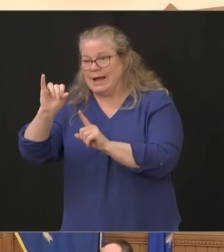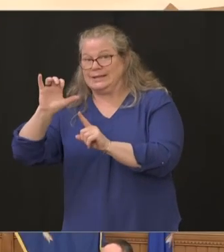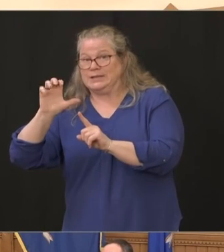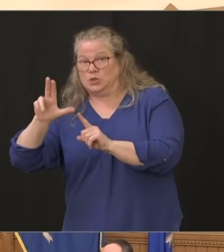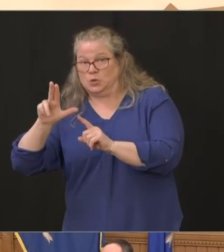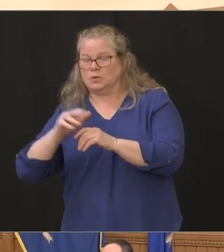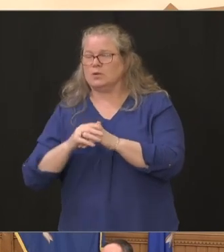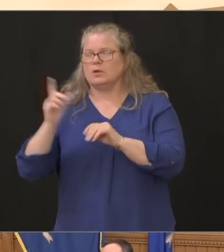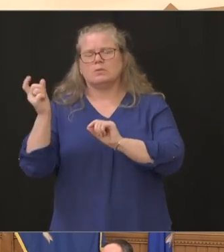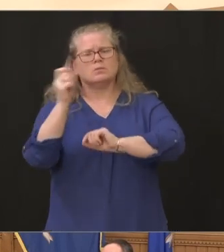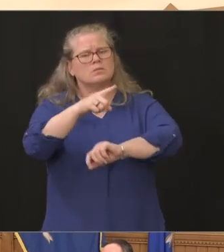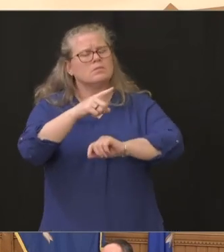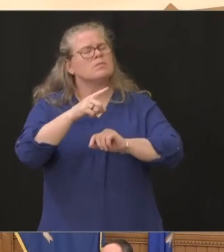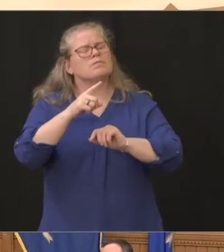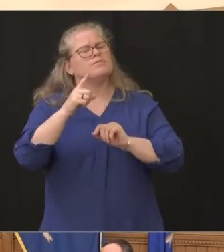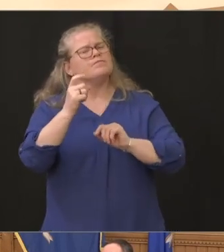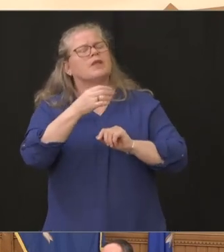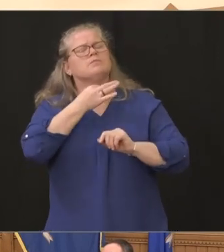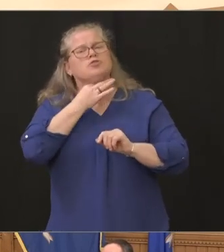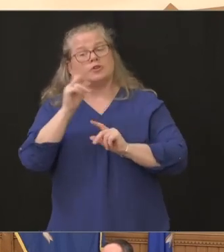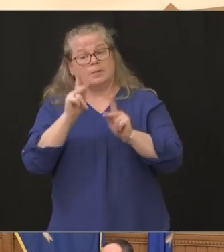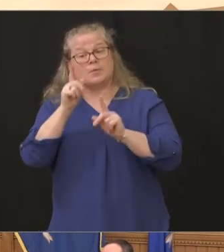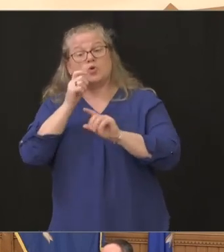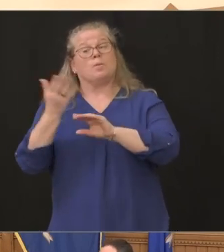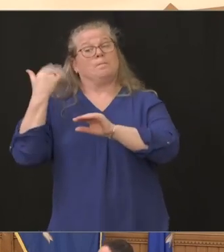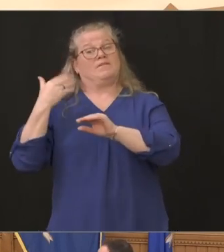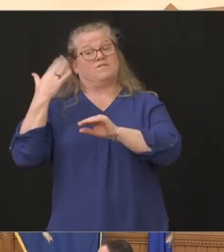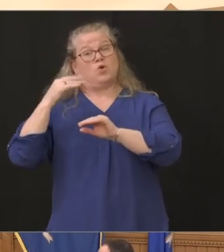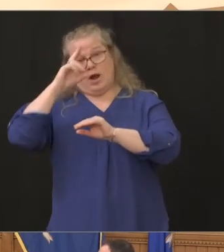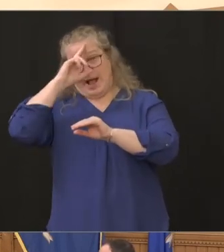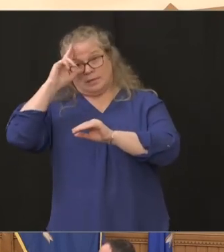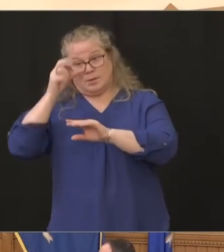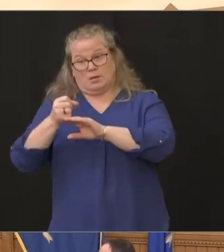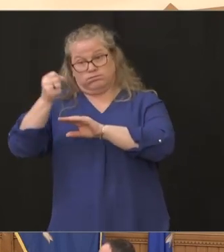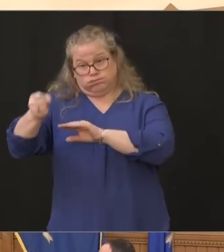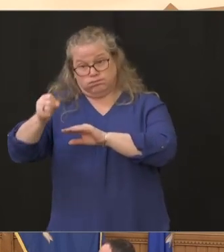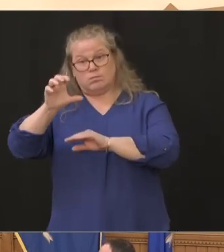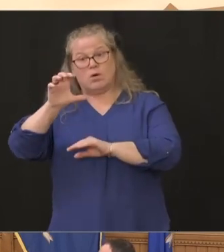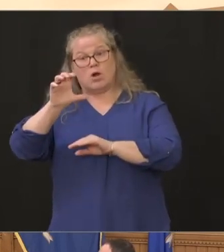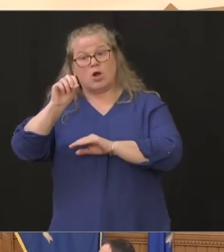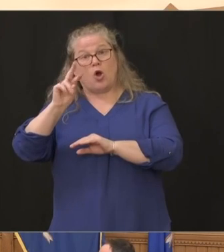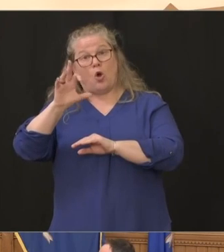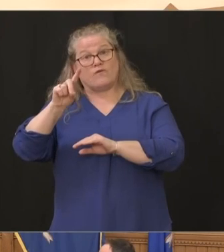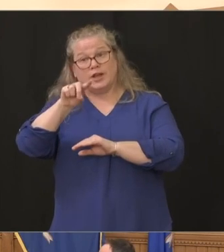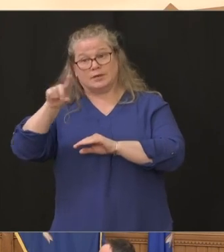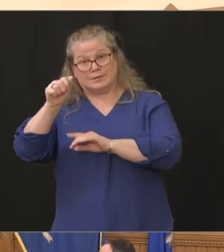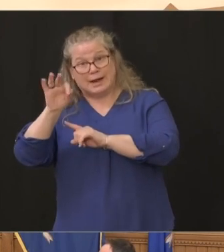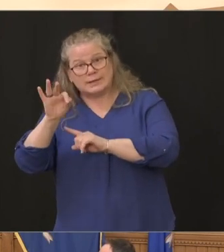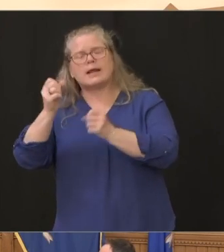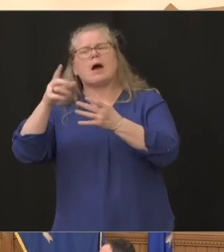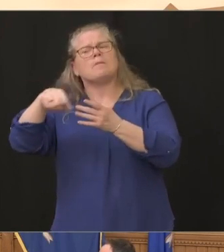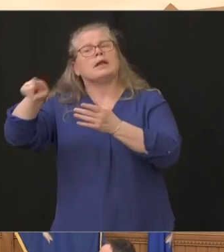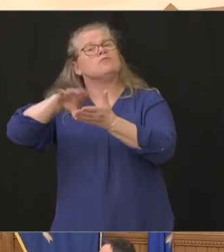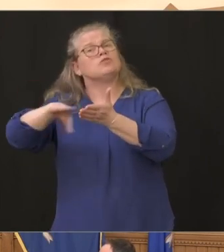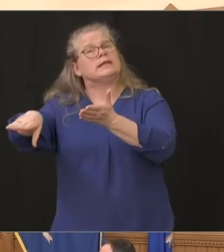hospitalized uh with covid 19 and have been released uh do we have any data on on that